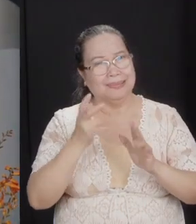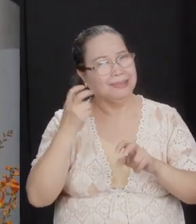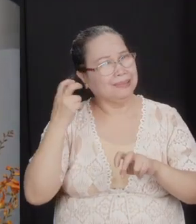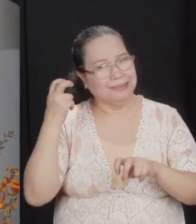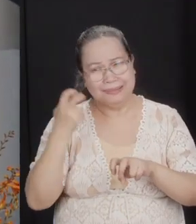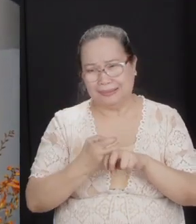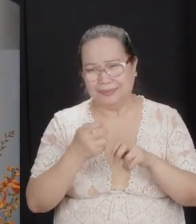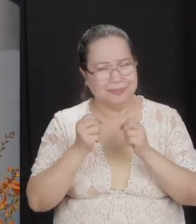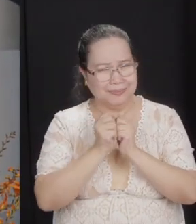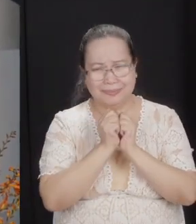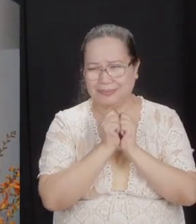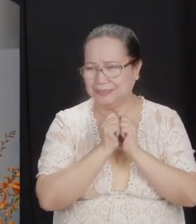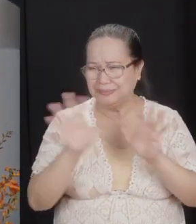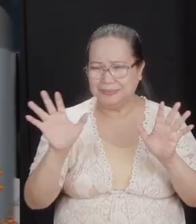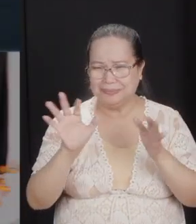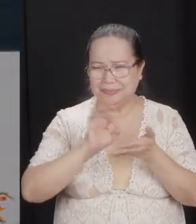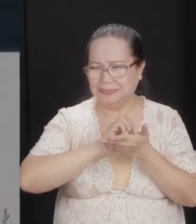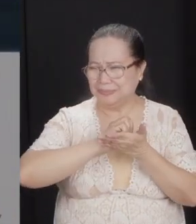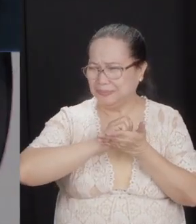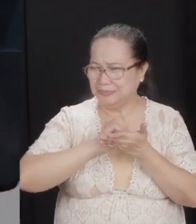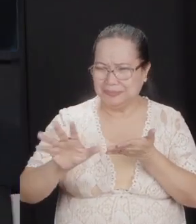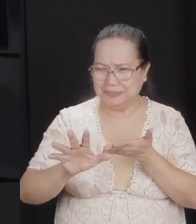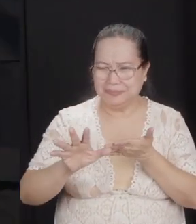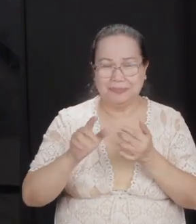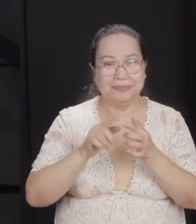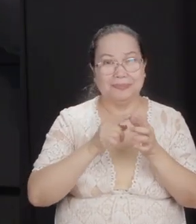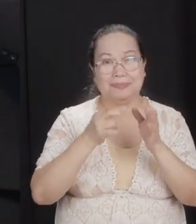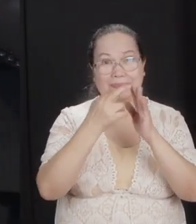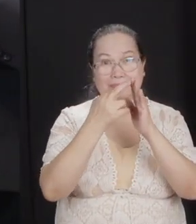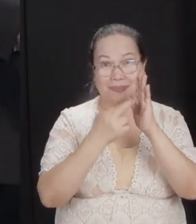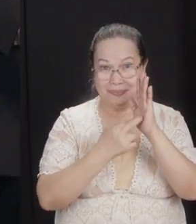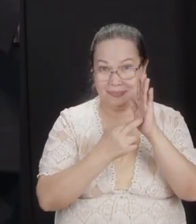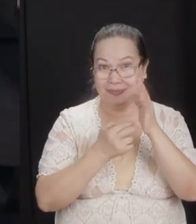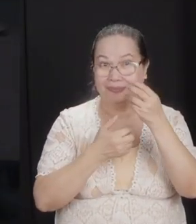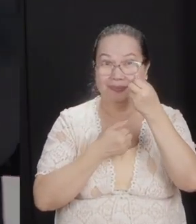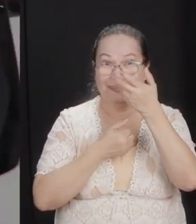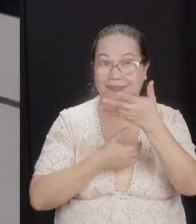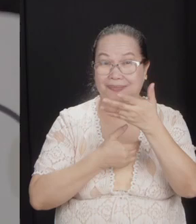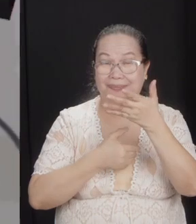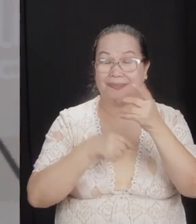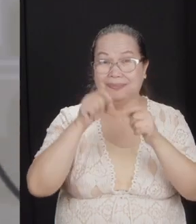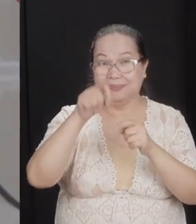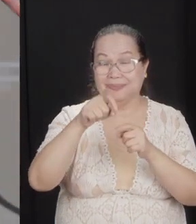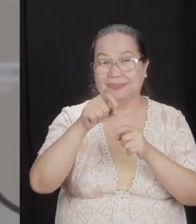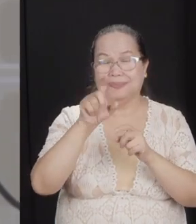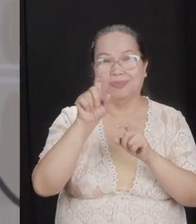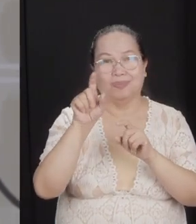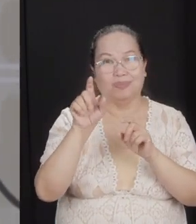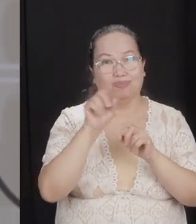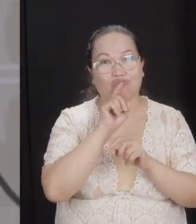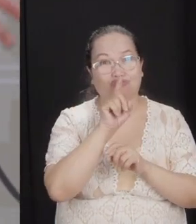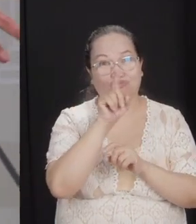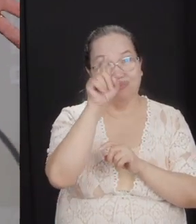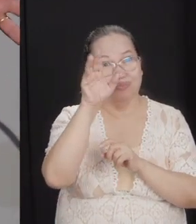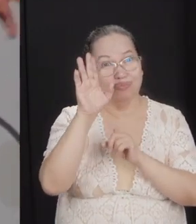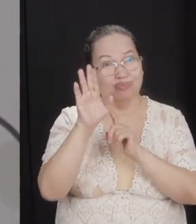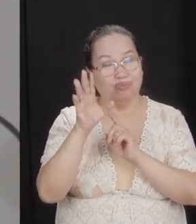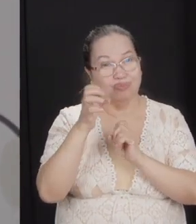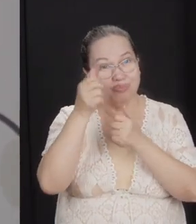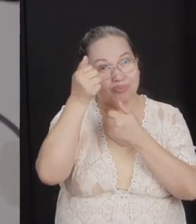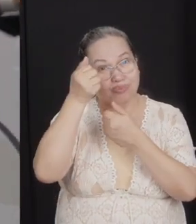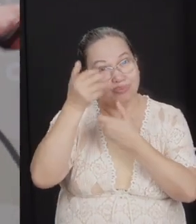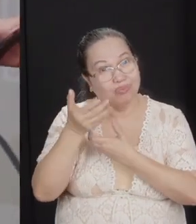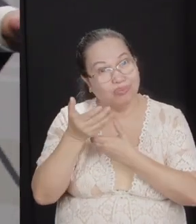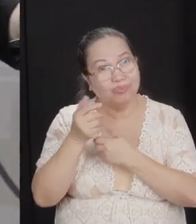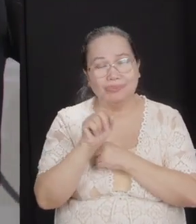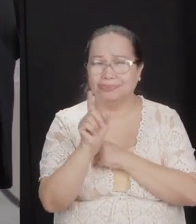promise you. If you think Christianity is a set of rules to follow, because we need to, because this God wants to be followed, it's